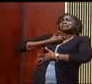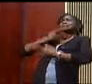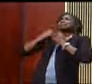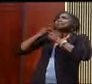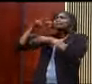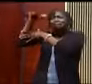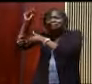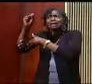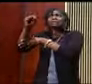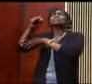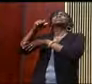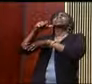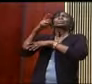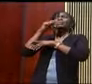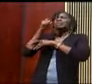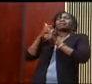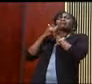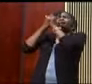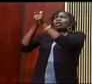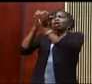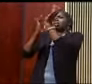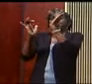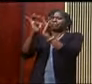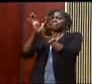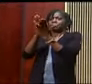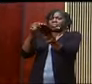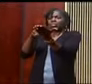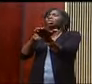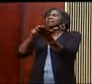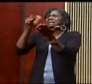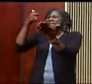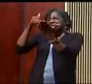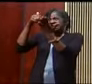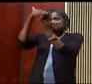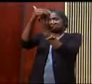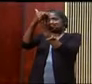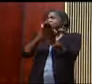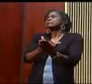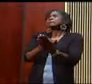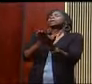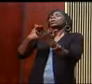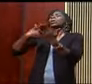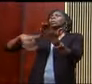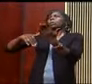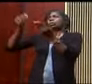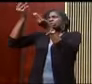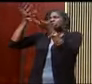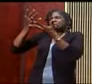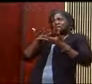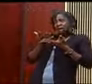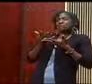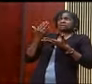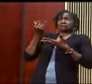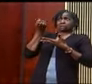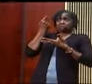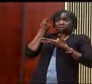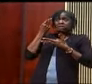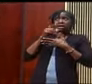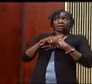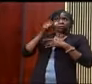have sinned terribly not by obeying the commands, decrees, and regulations that you gave us through your servant Moses.